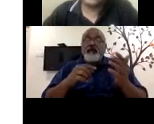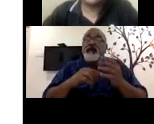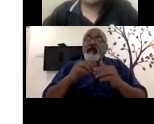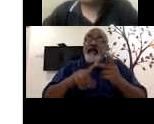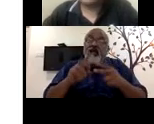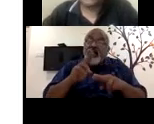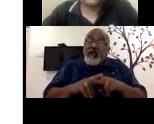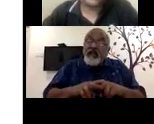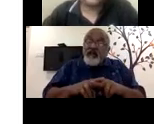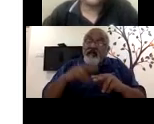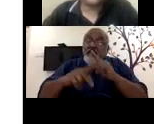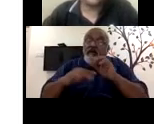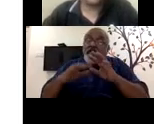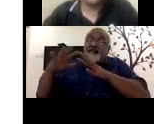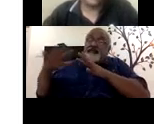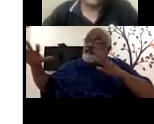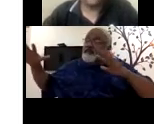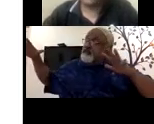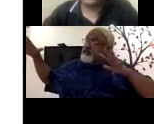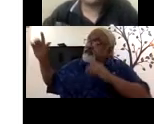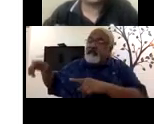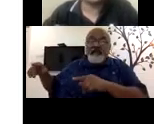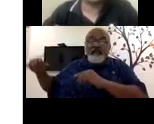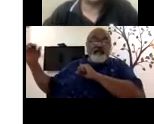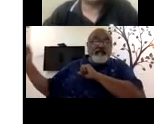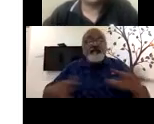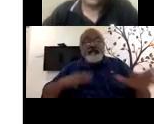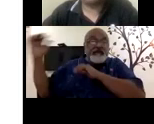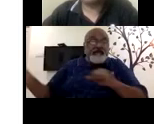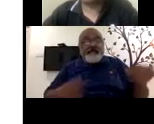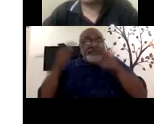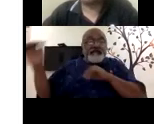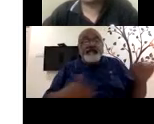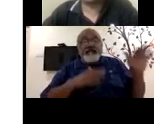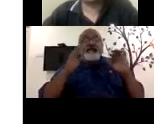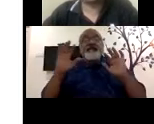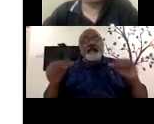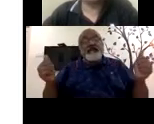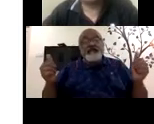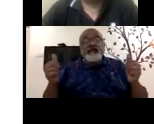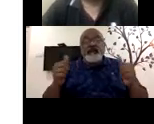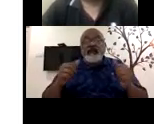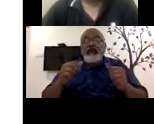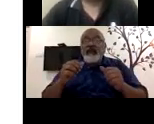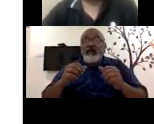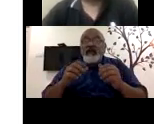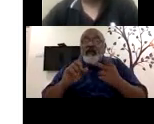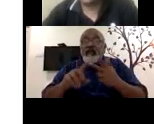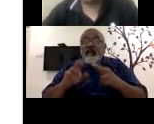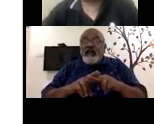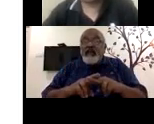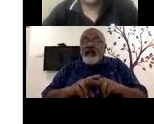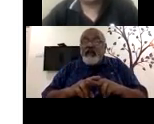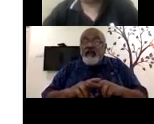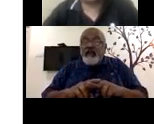the skill, um, criteria is largely met. You know, if the person does not, after the training, the person does not meet, you fire the person, it